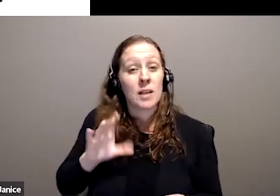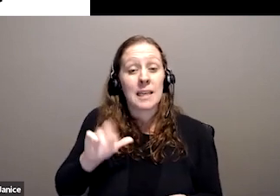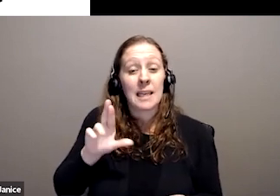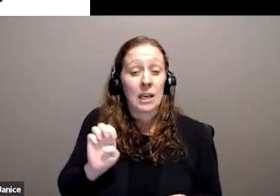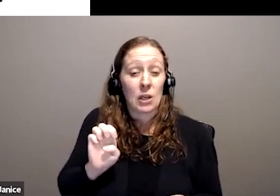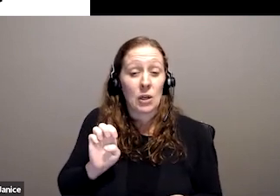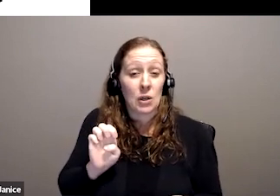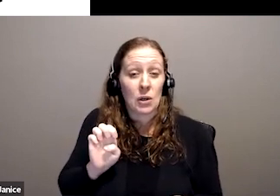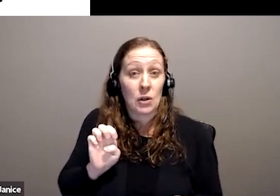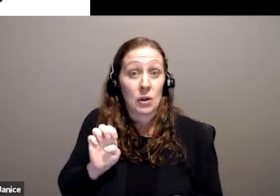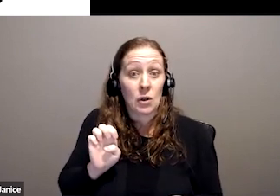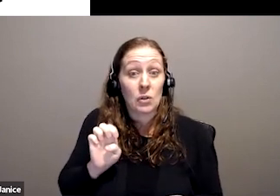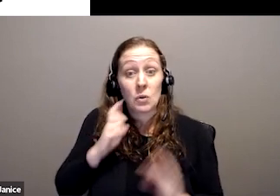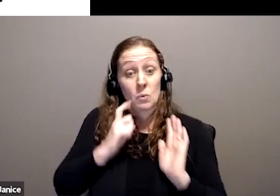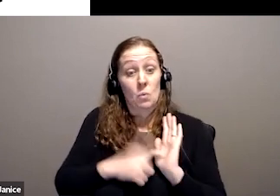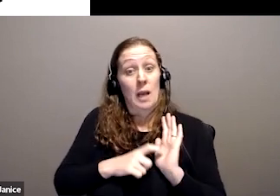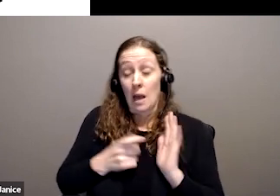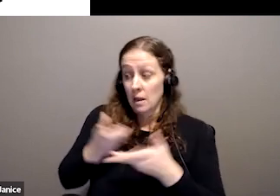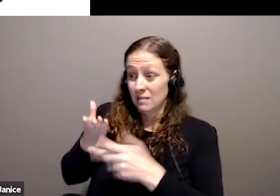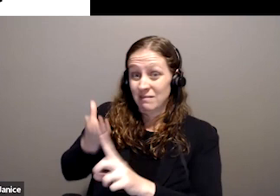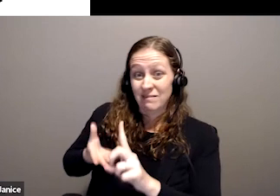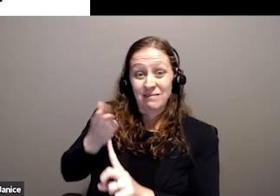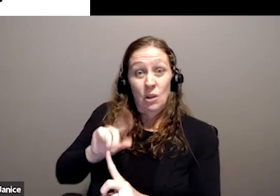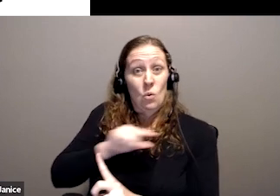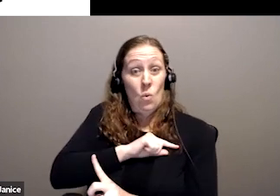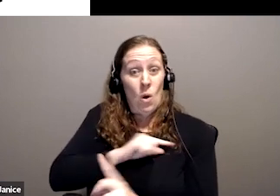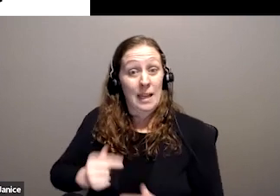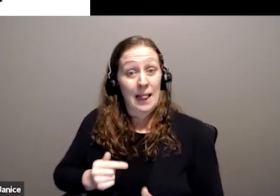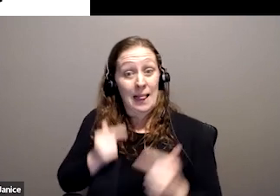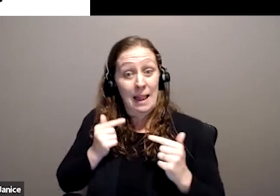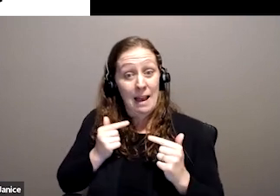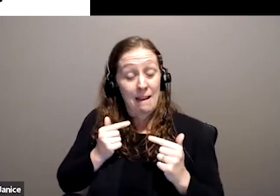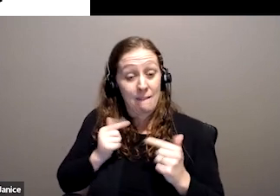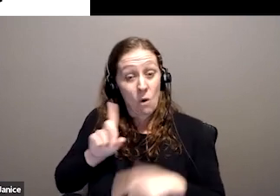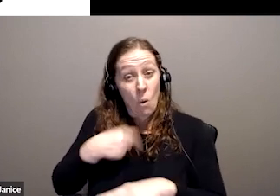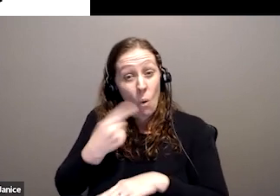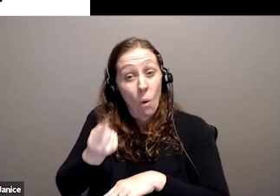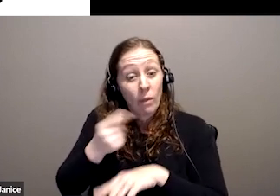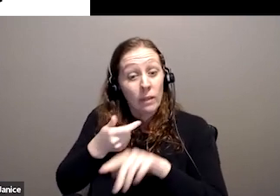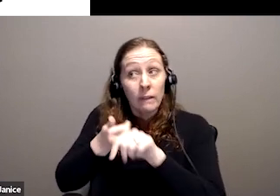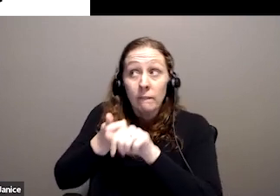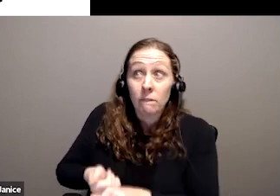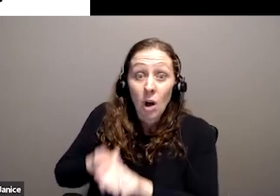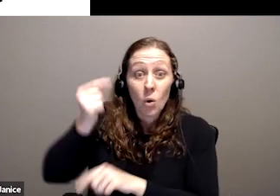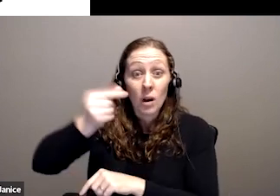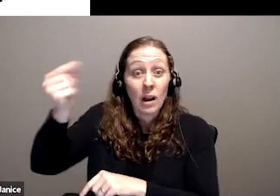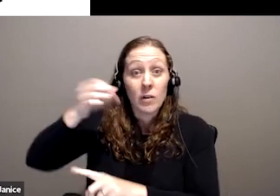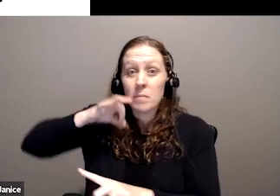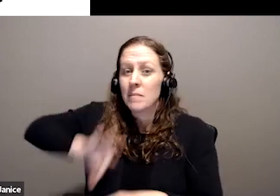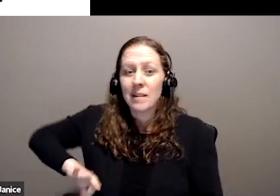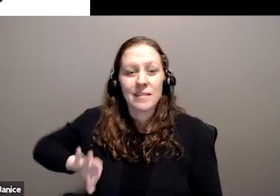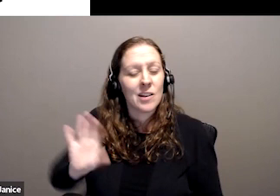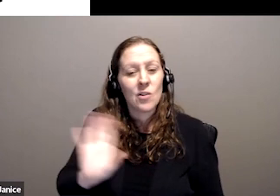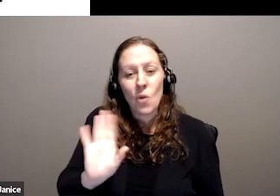recognises that a quality life is not just based on government benefits. A quality life is based on